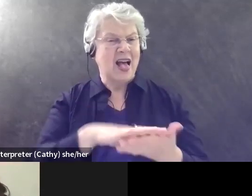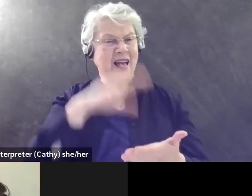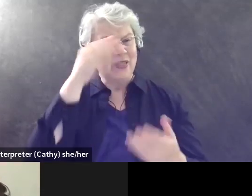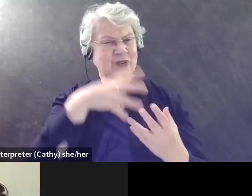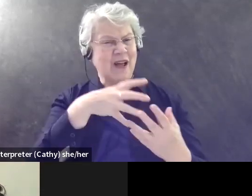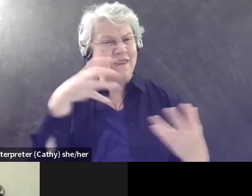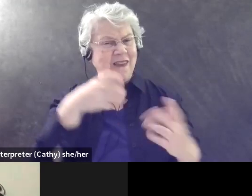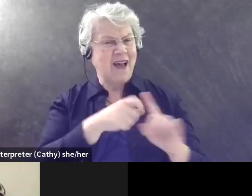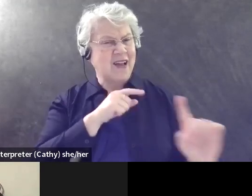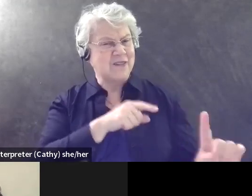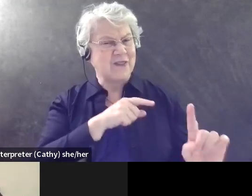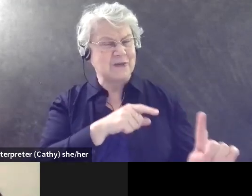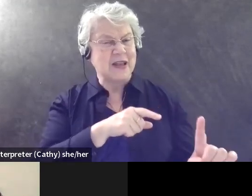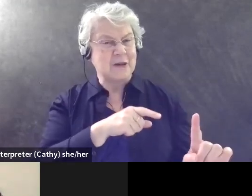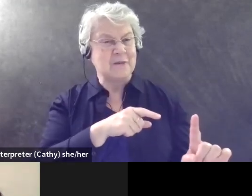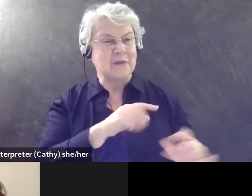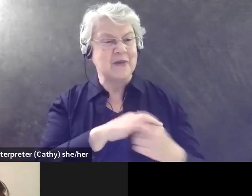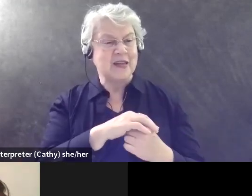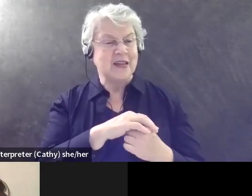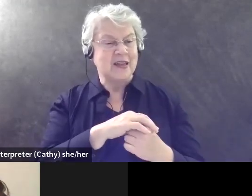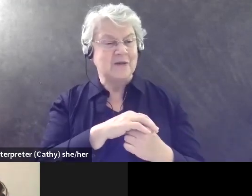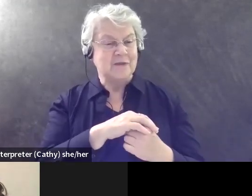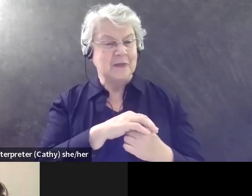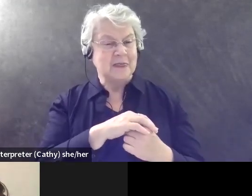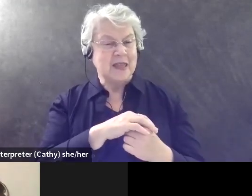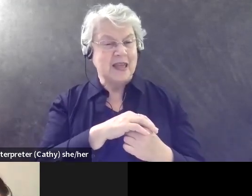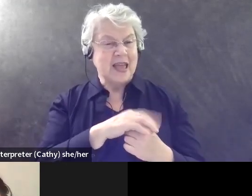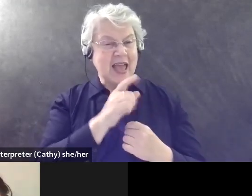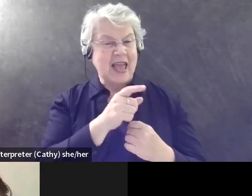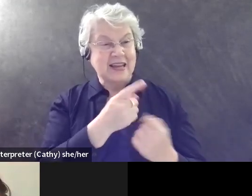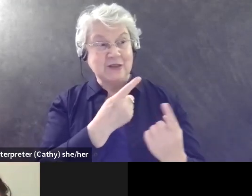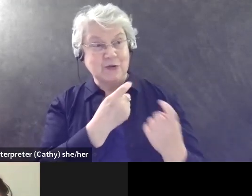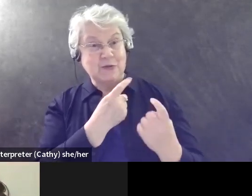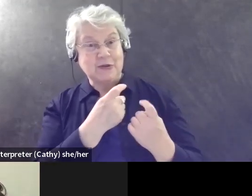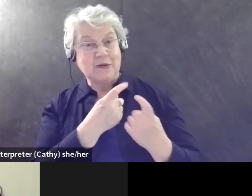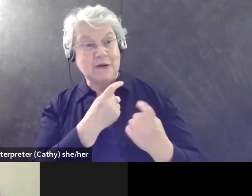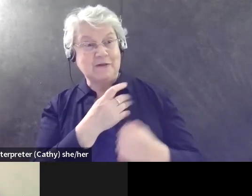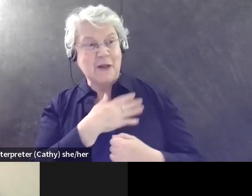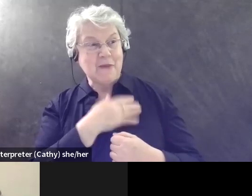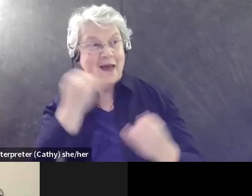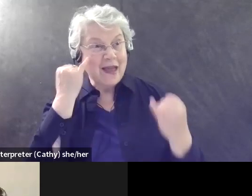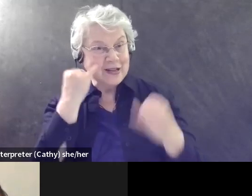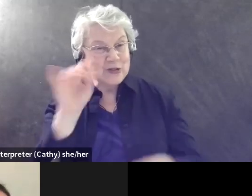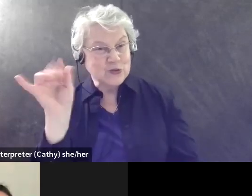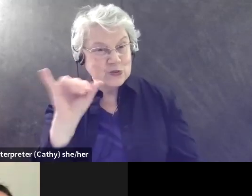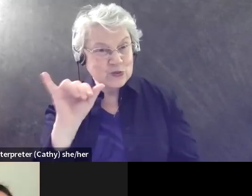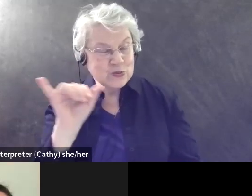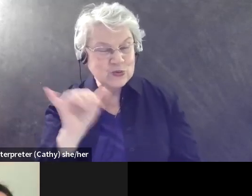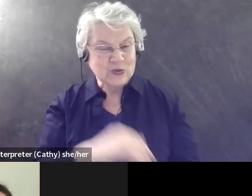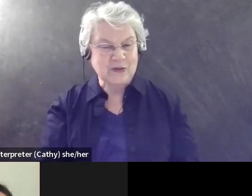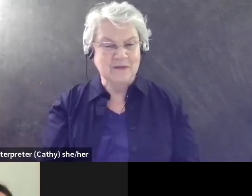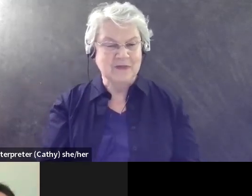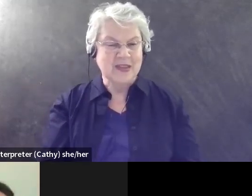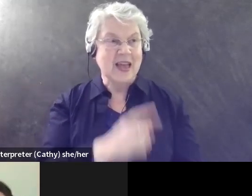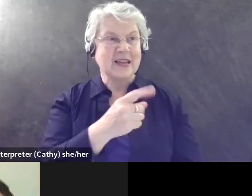from him and, and he questions a lot of my internalized ableism as well, because, uh, he